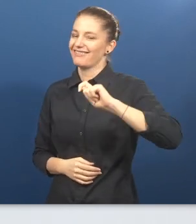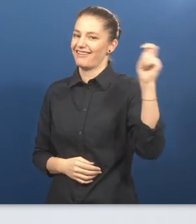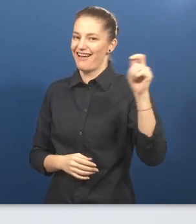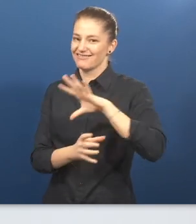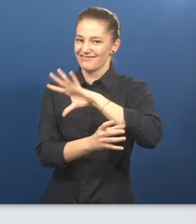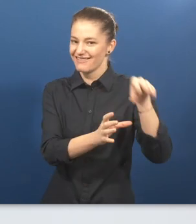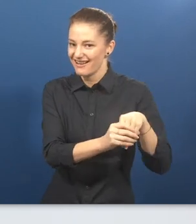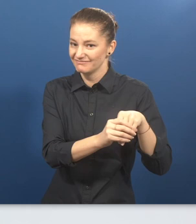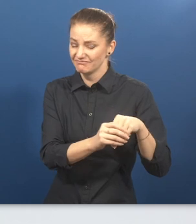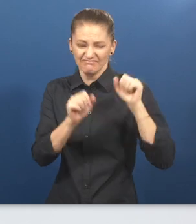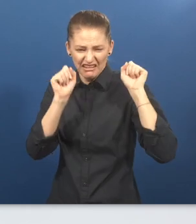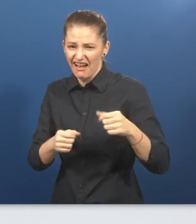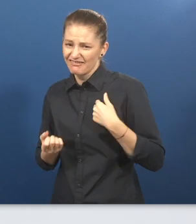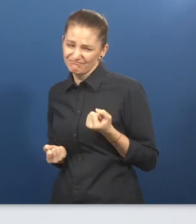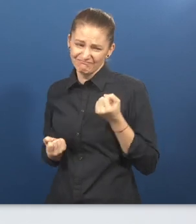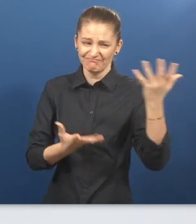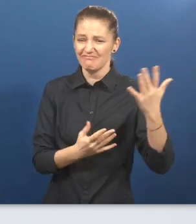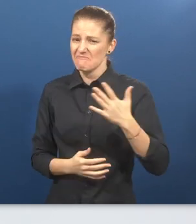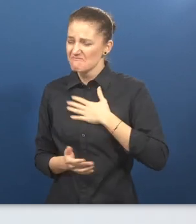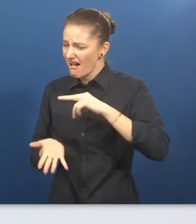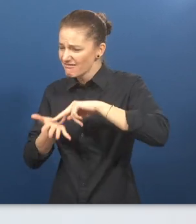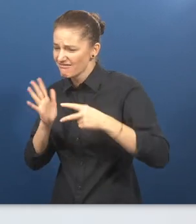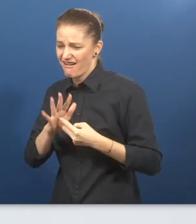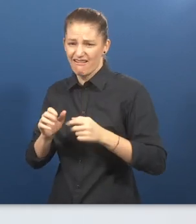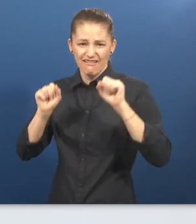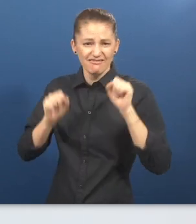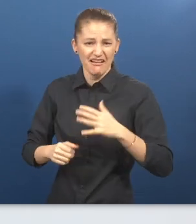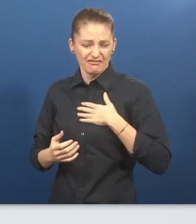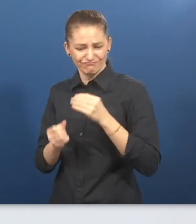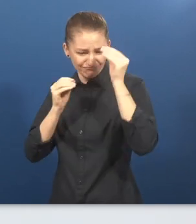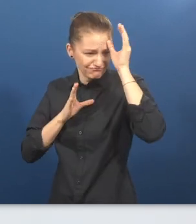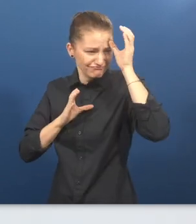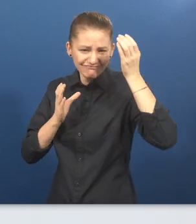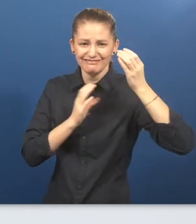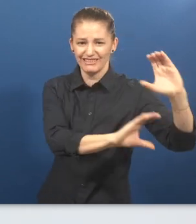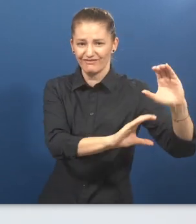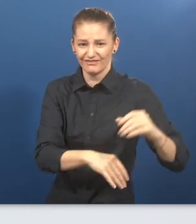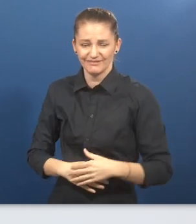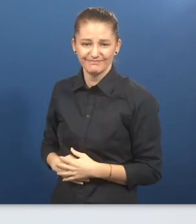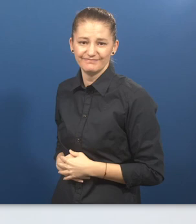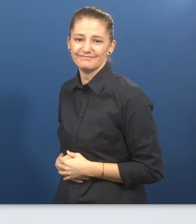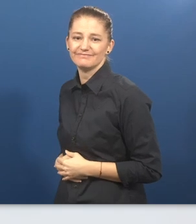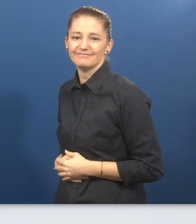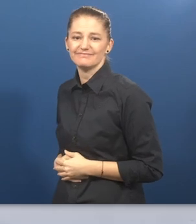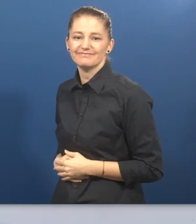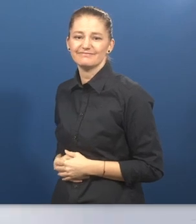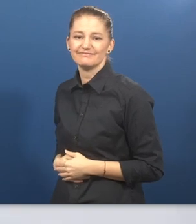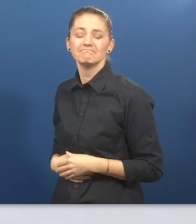the caterer, where I can fully exploit my strength and talent.